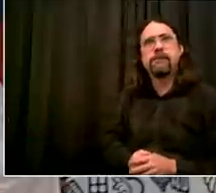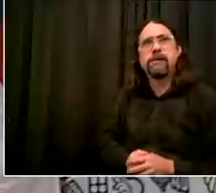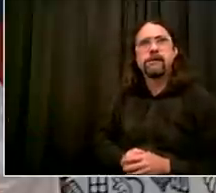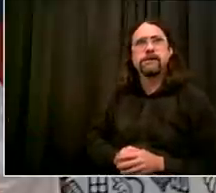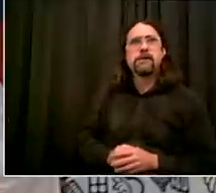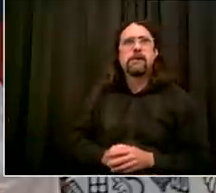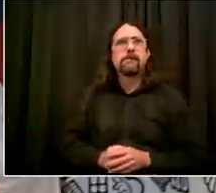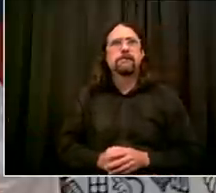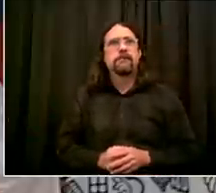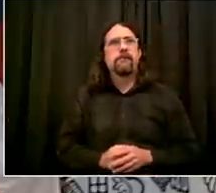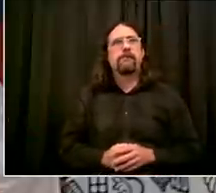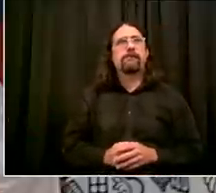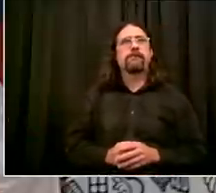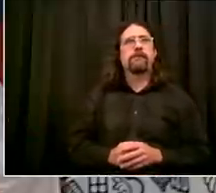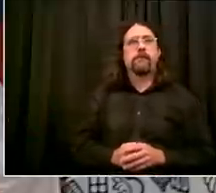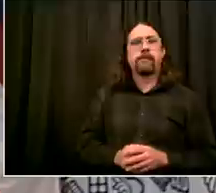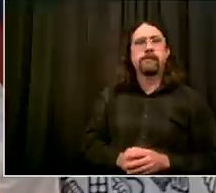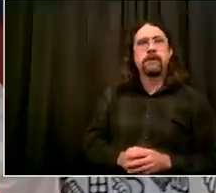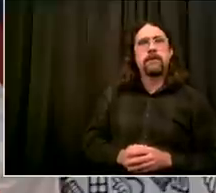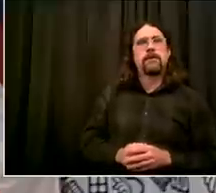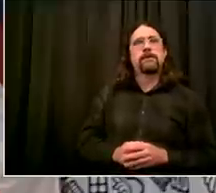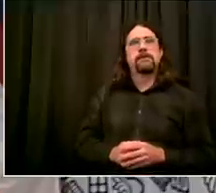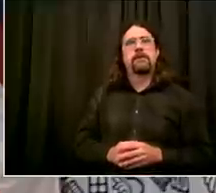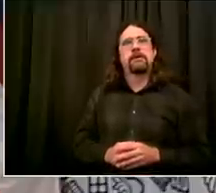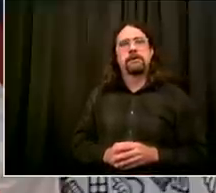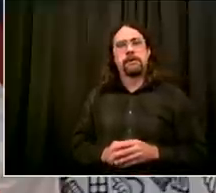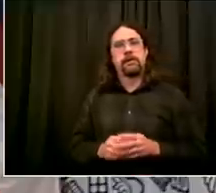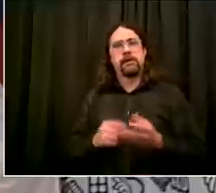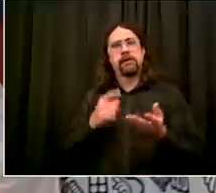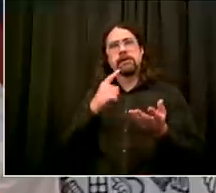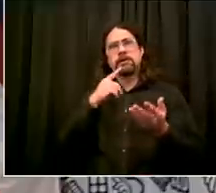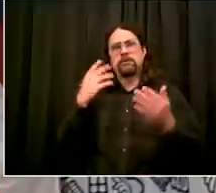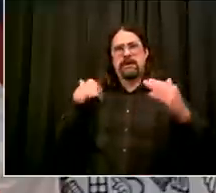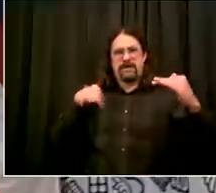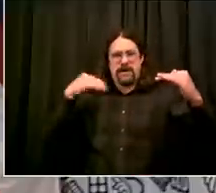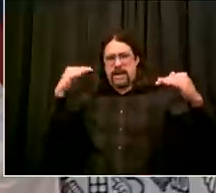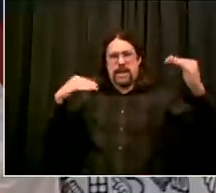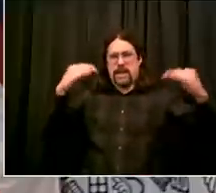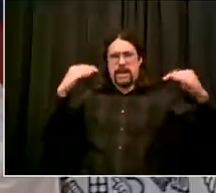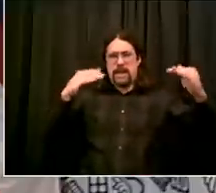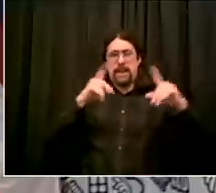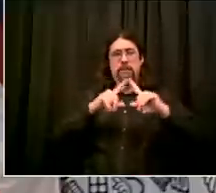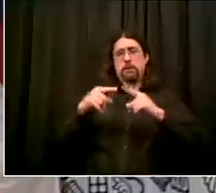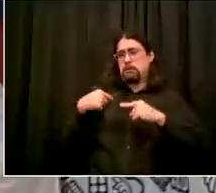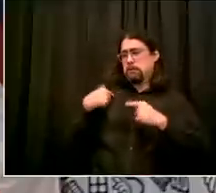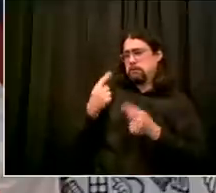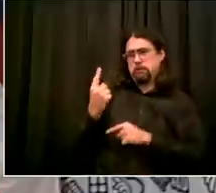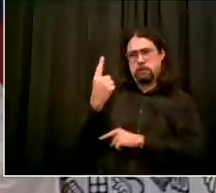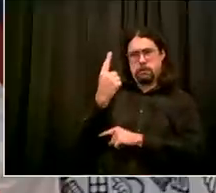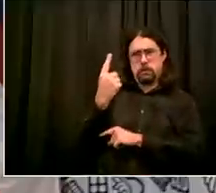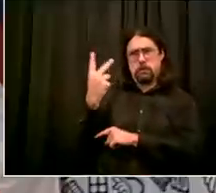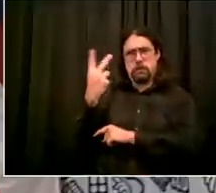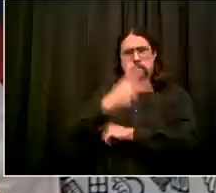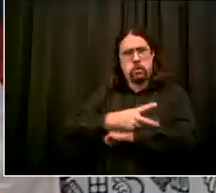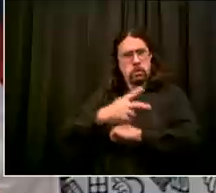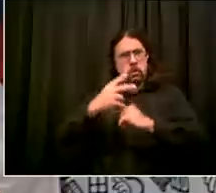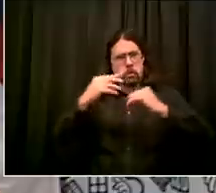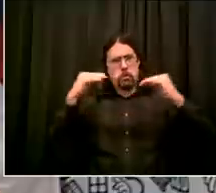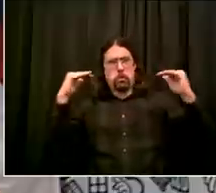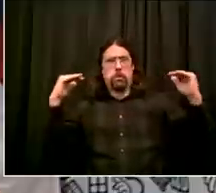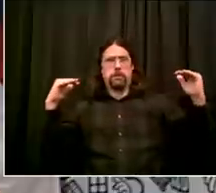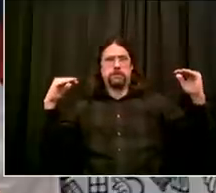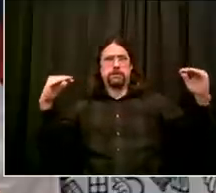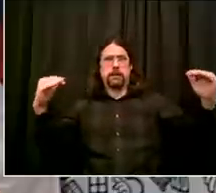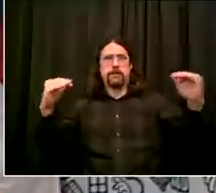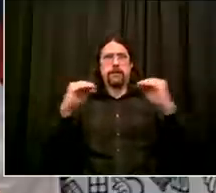were still parents deciding up to the last moment it's understandable and definitely a number of them were choosing remote um